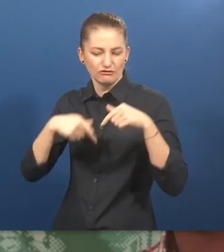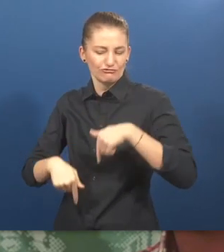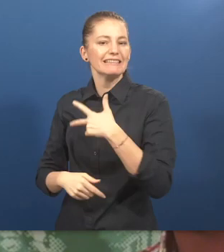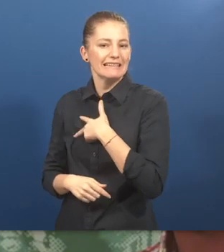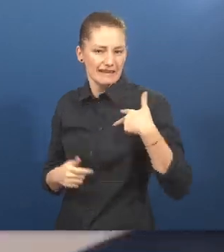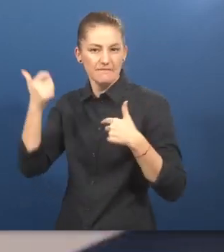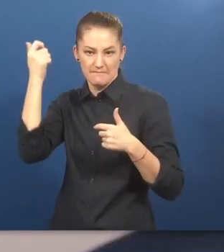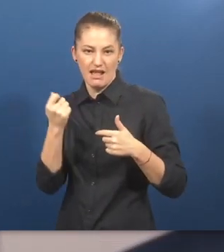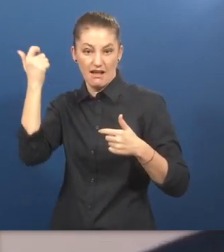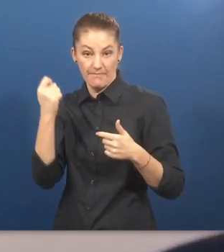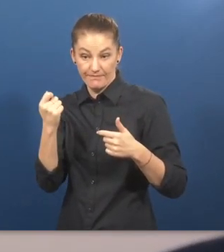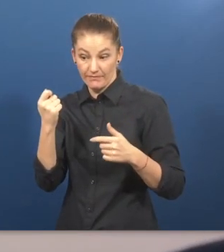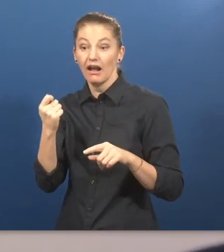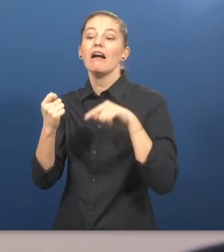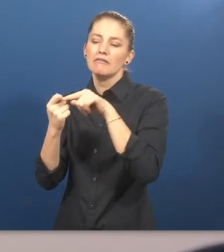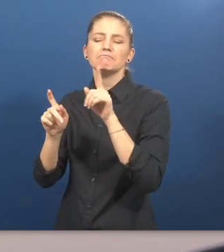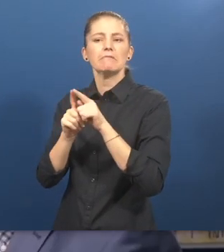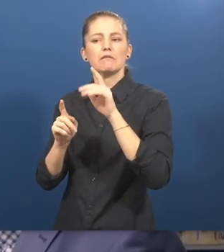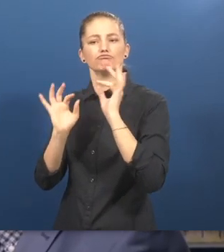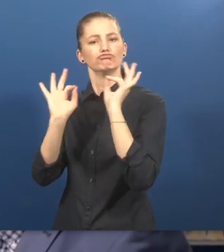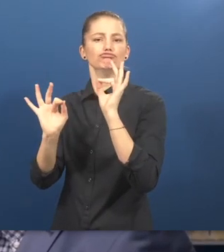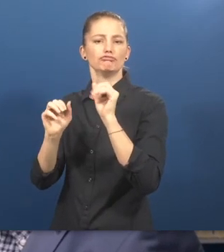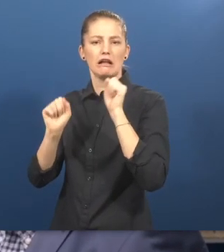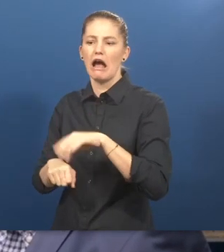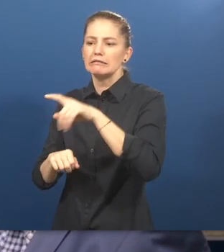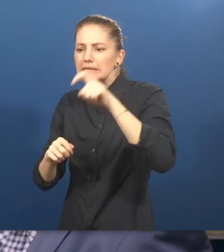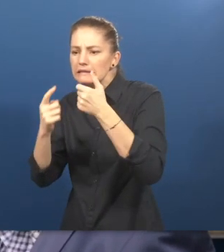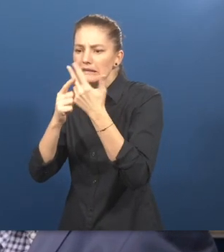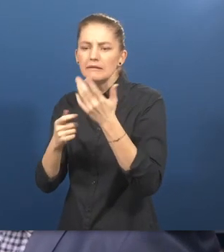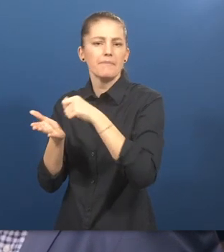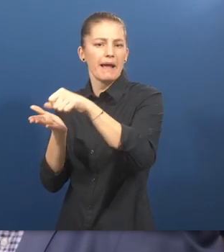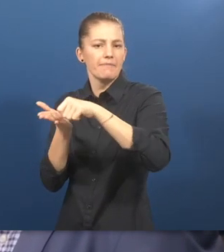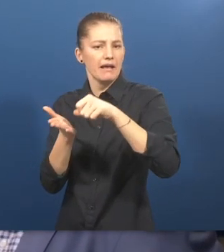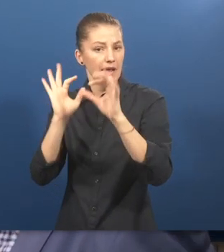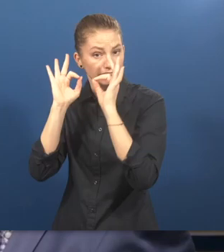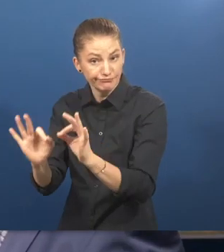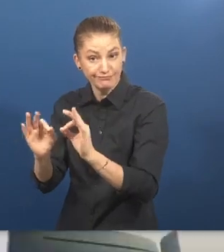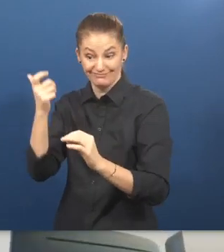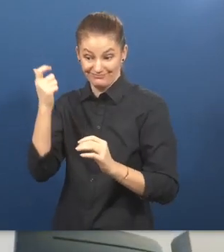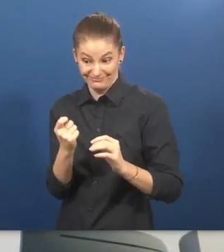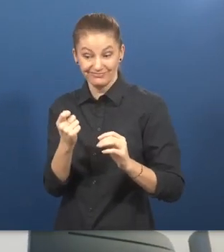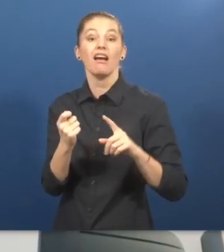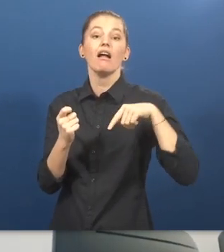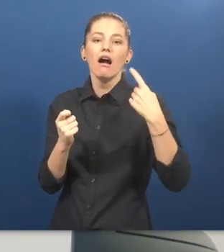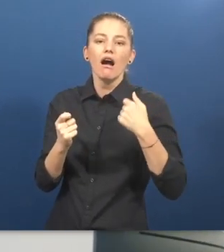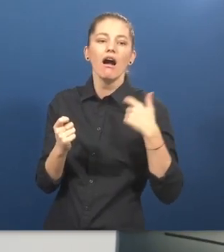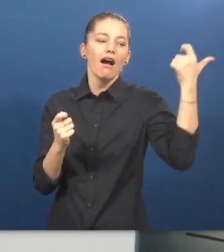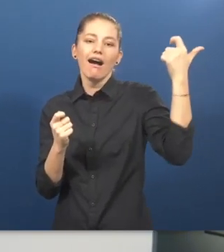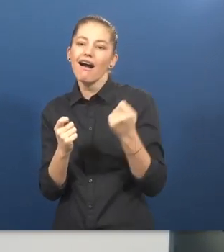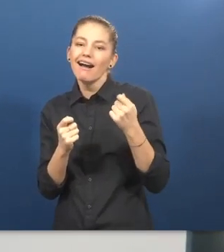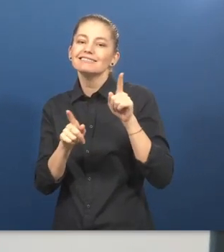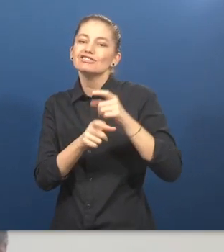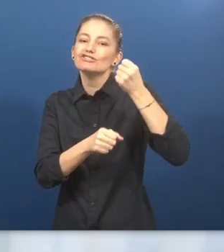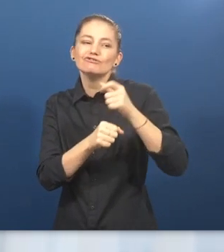This covers their most basic needs. On top of this, they get a salary from the company.